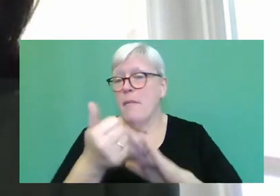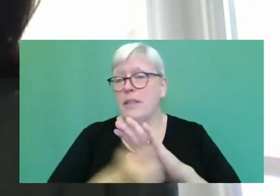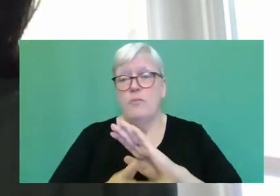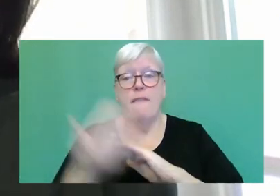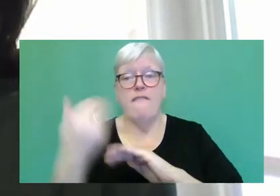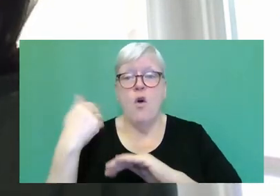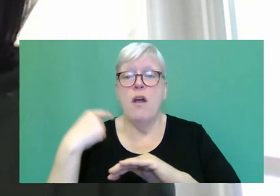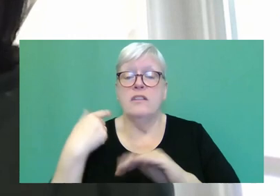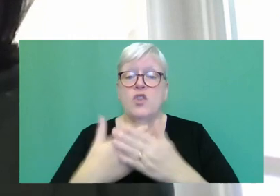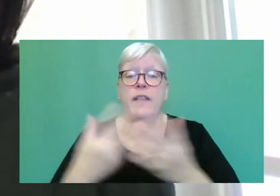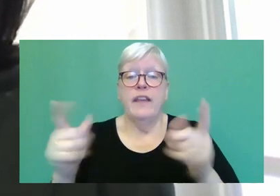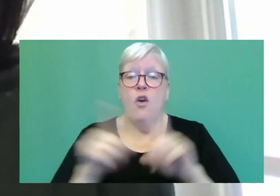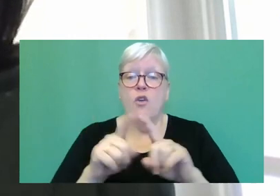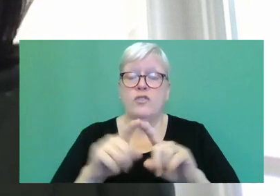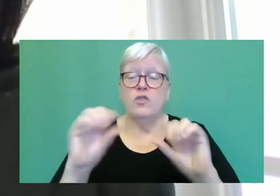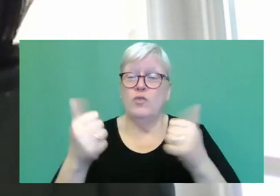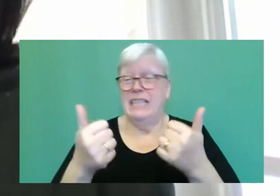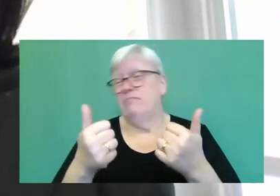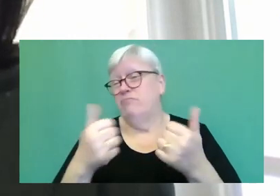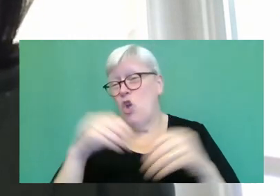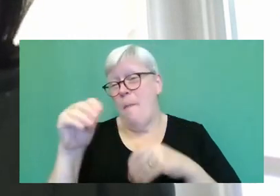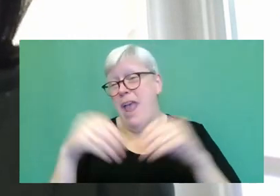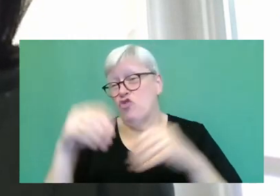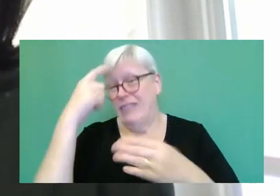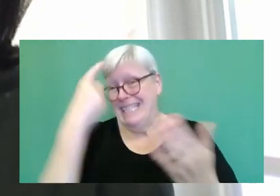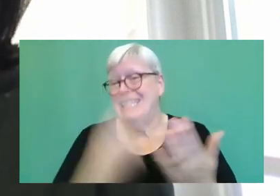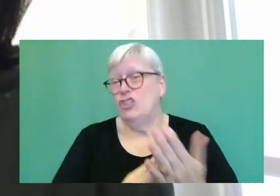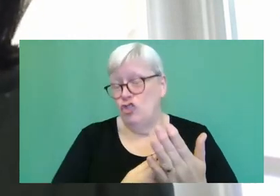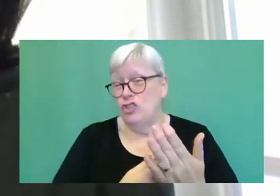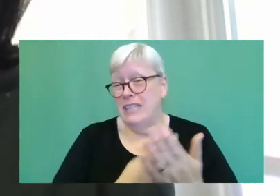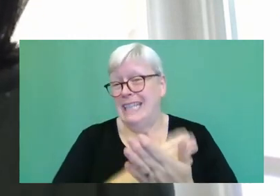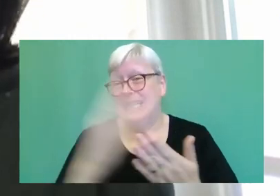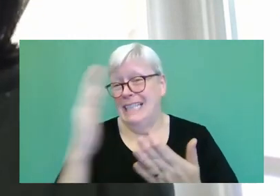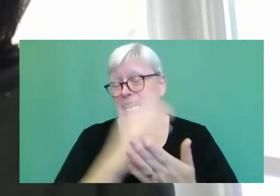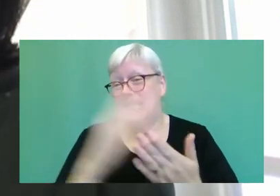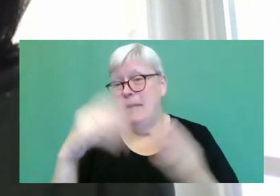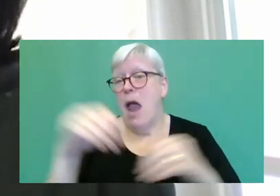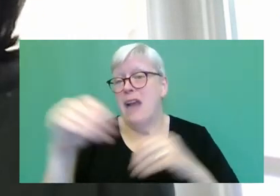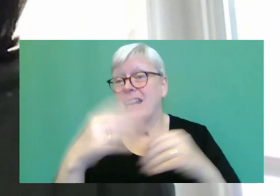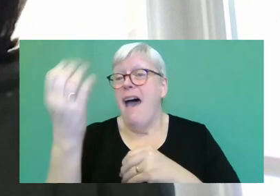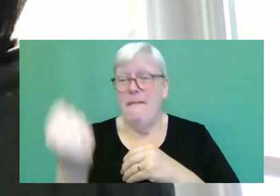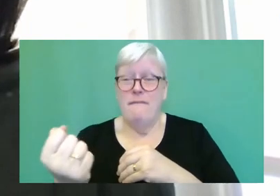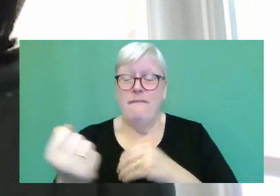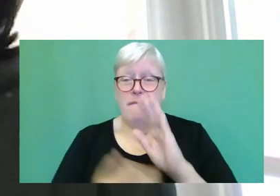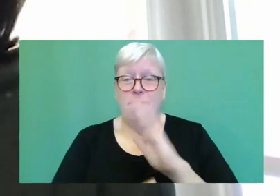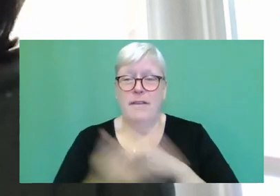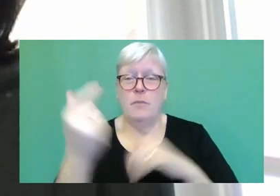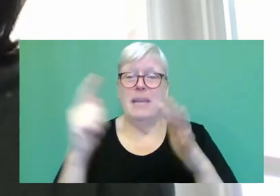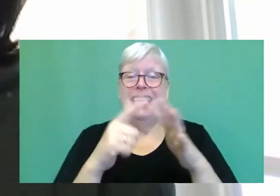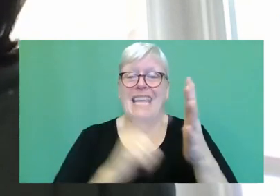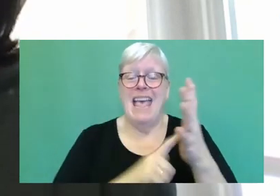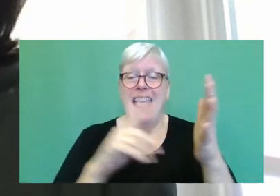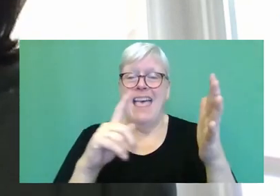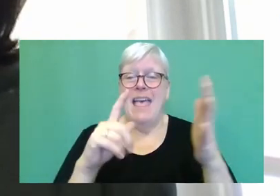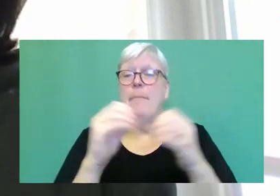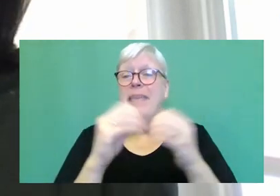That's also a commercial decision, you have to remember, because there was clearly a market at the time around BLM. Subsequently,